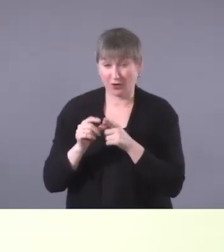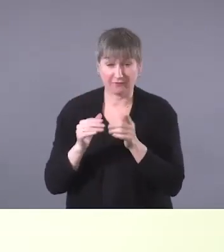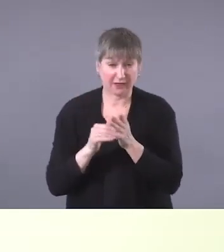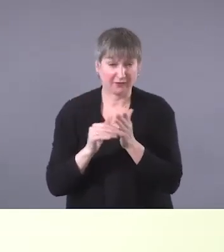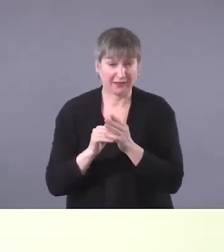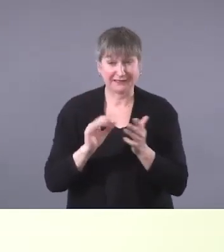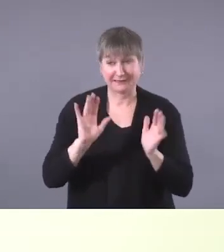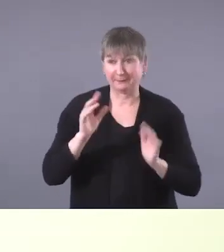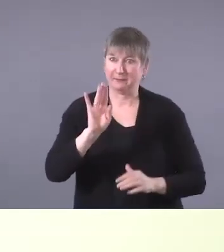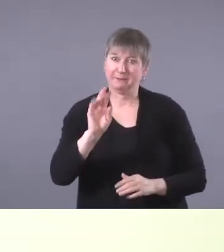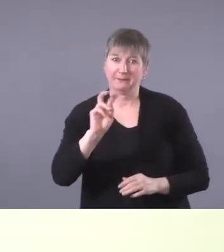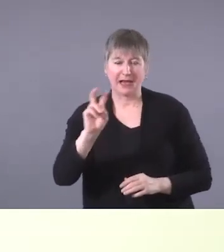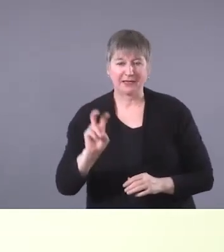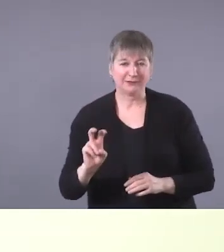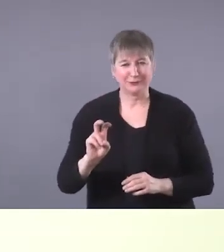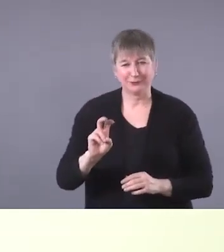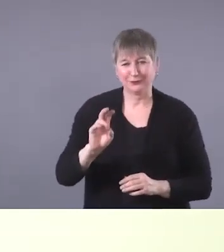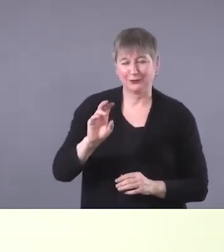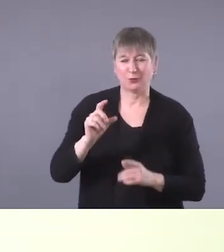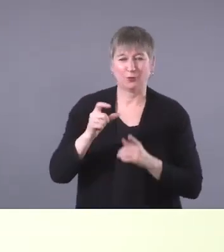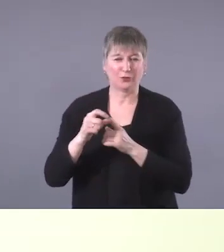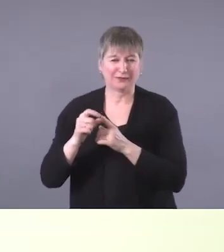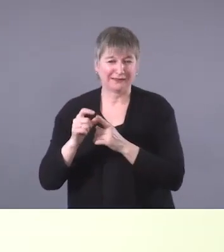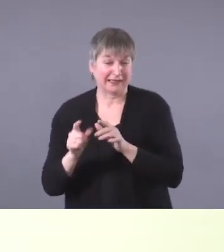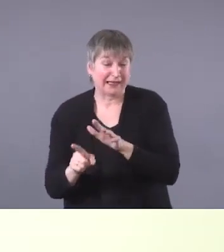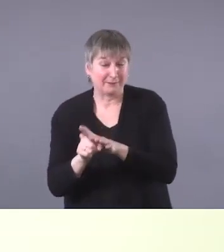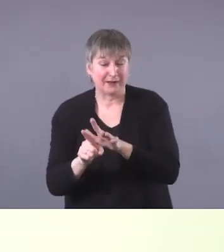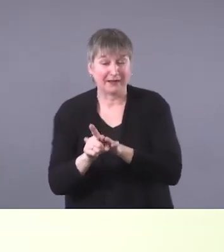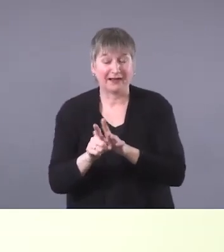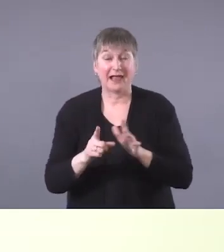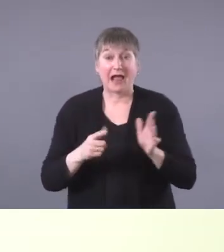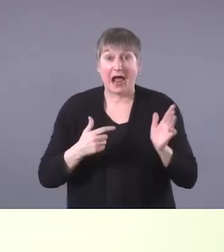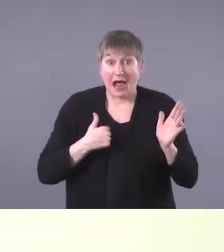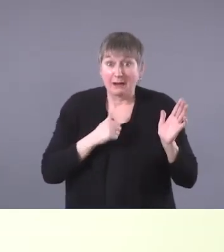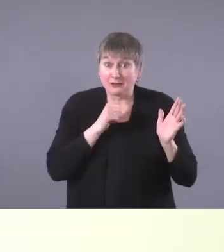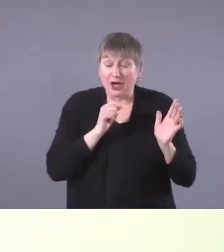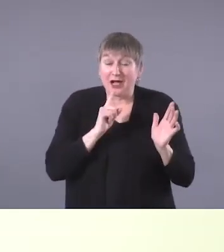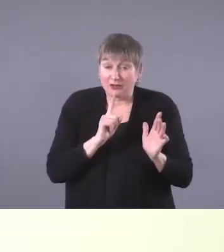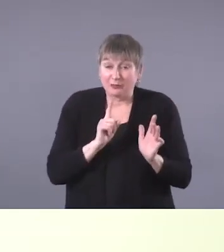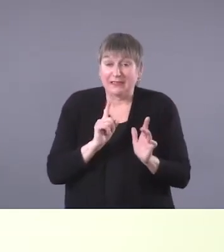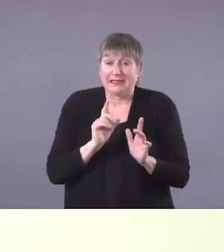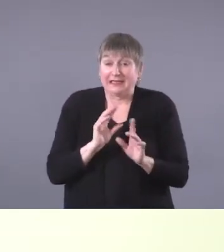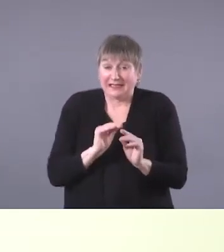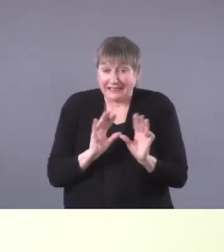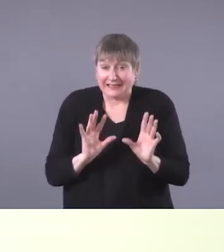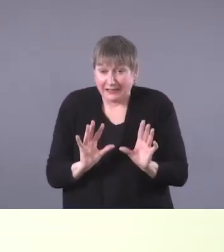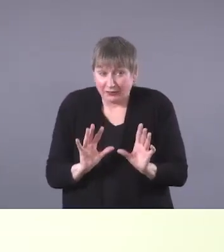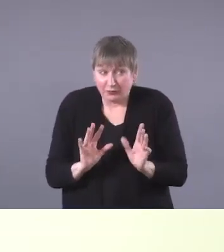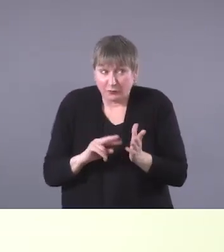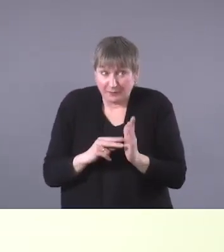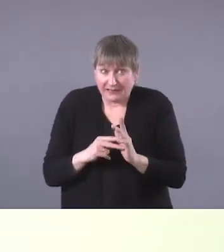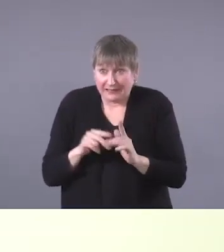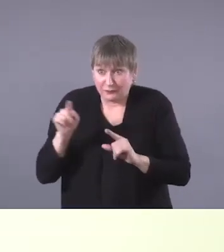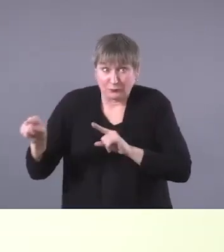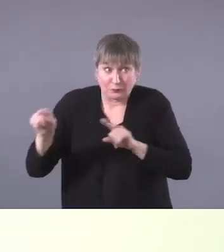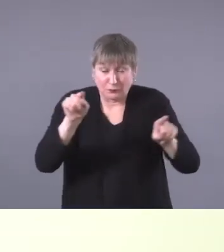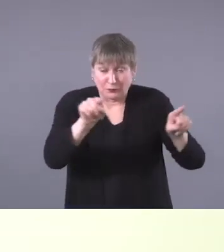now that they come out a lot. And I don't, I, I'm not clear on what, what they mean to everybody. I think we might have